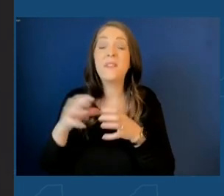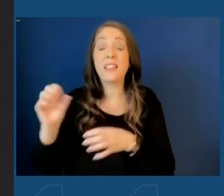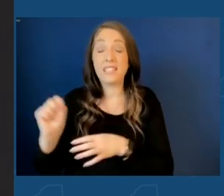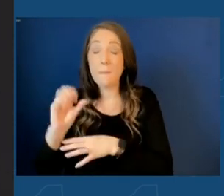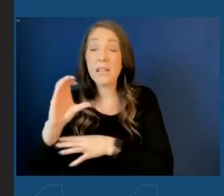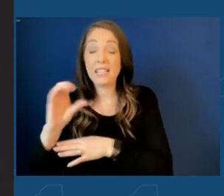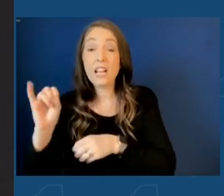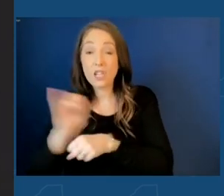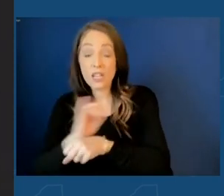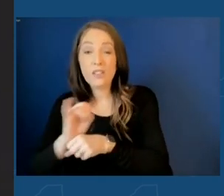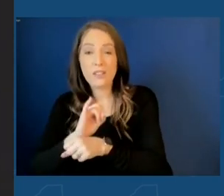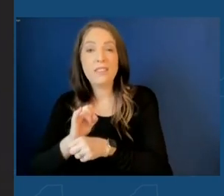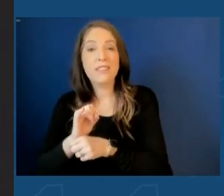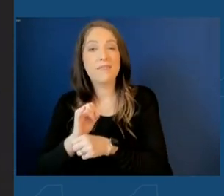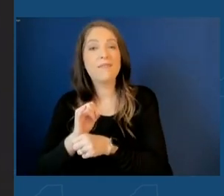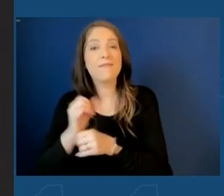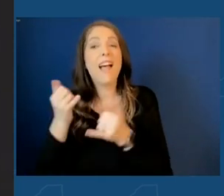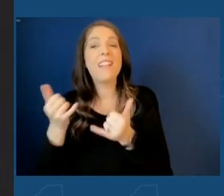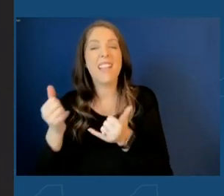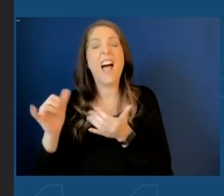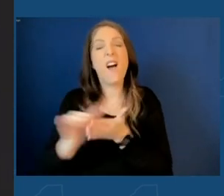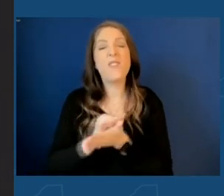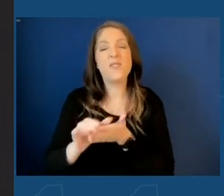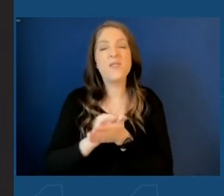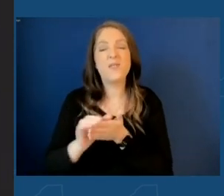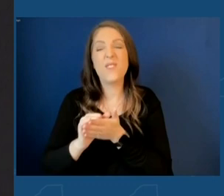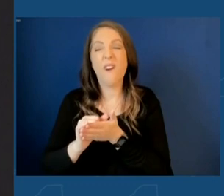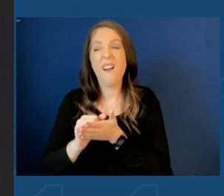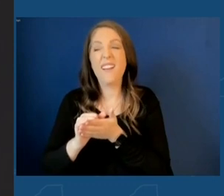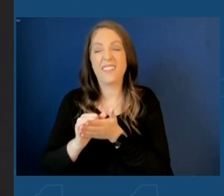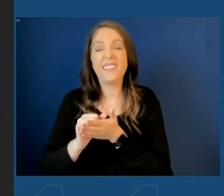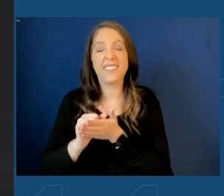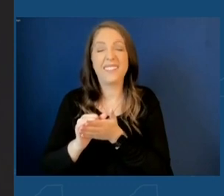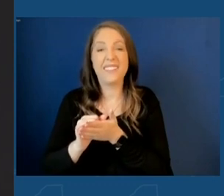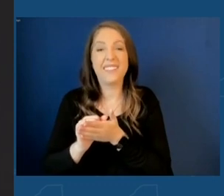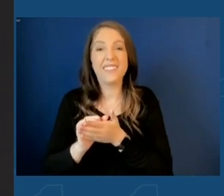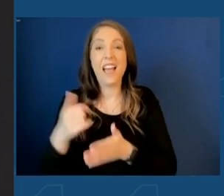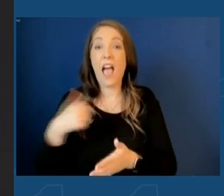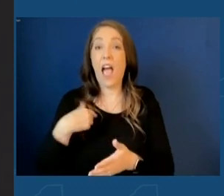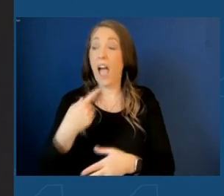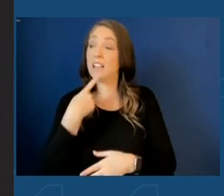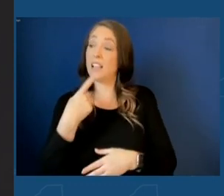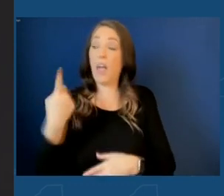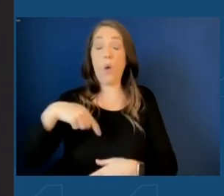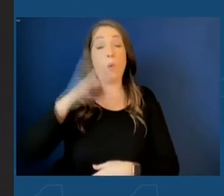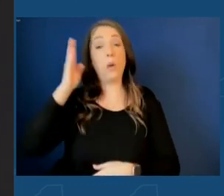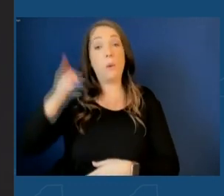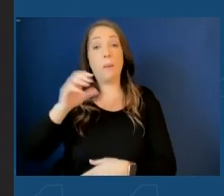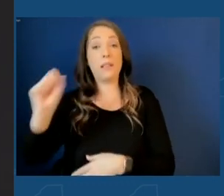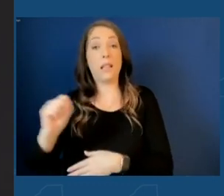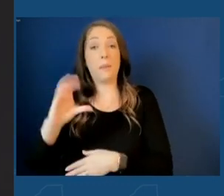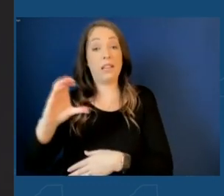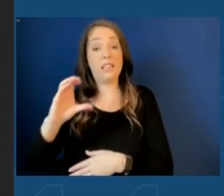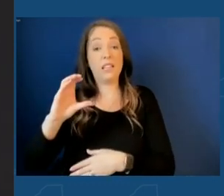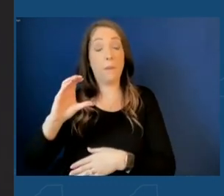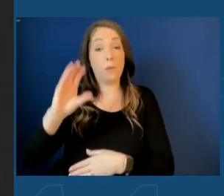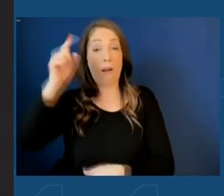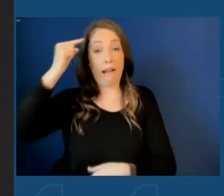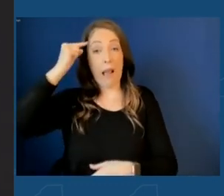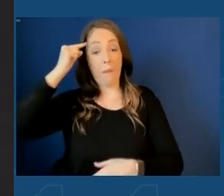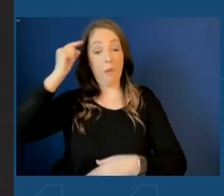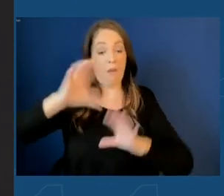will now be New York's industry. And I declared that we'd also be the semiconductor capital of the entire world.